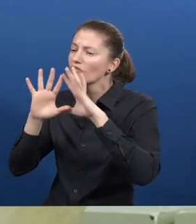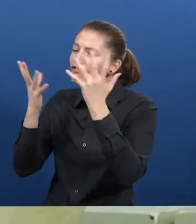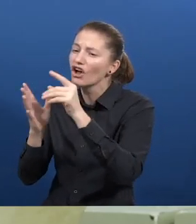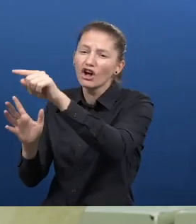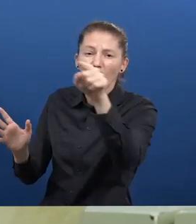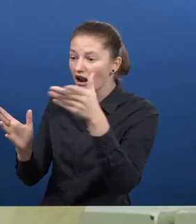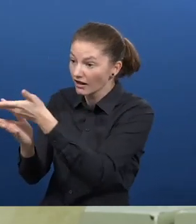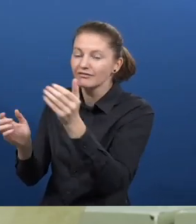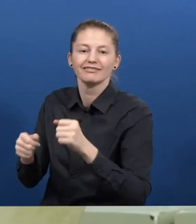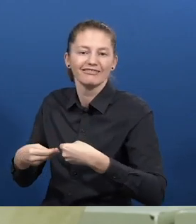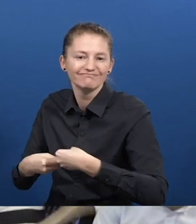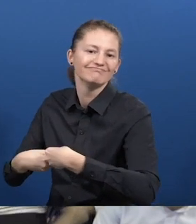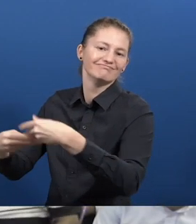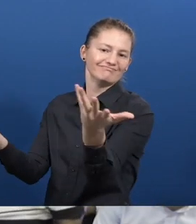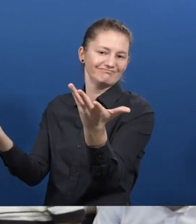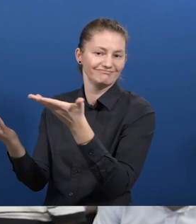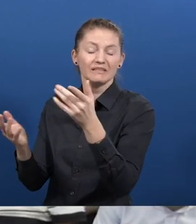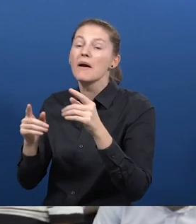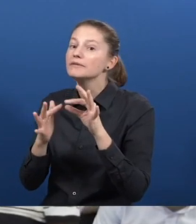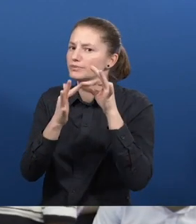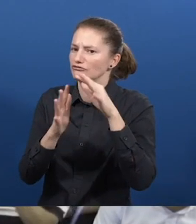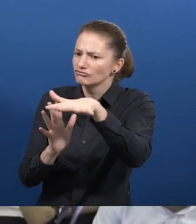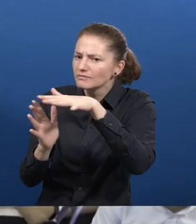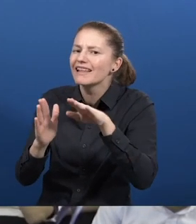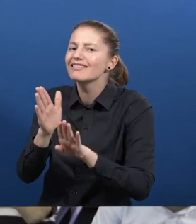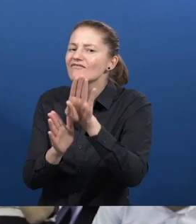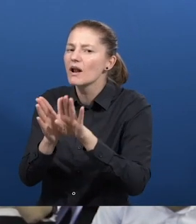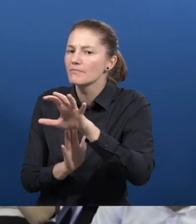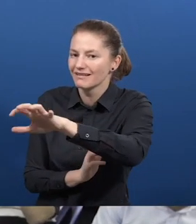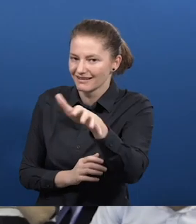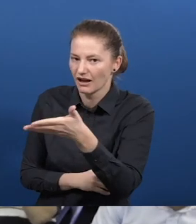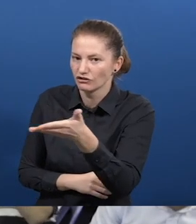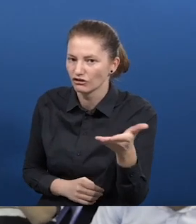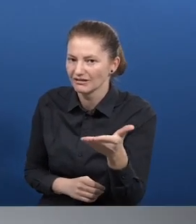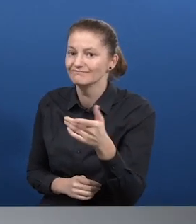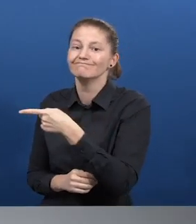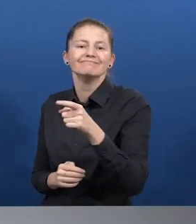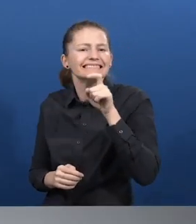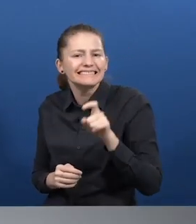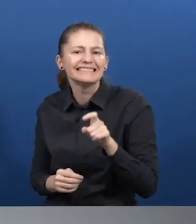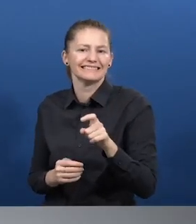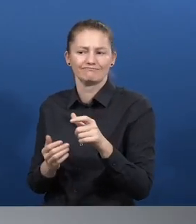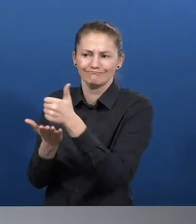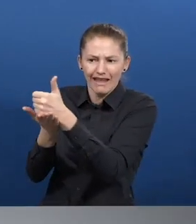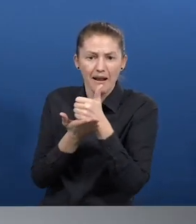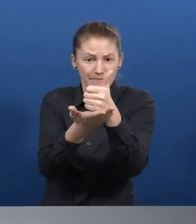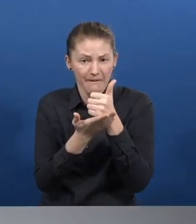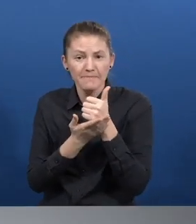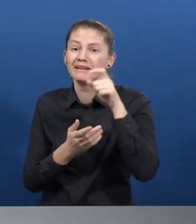in the world, especially those in developing countries. Therefore, we really need help and financial support from the community to promote our products